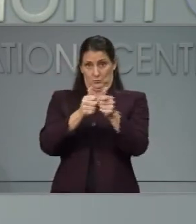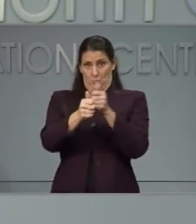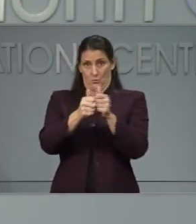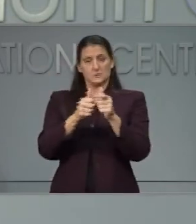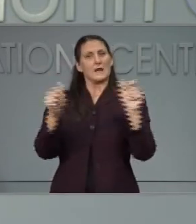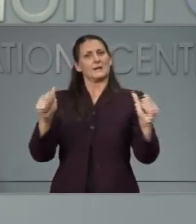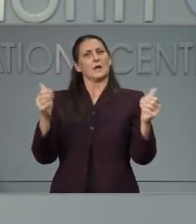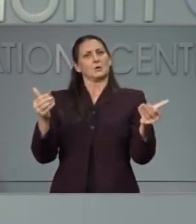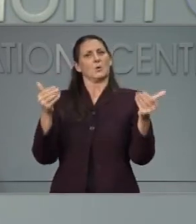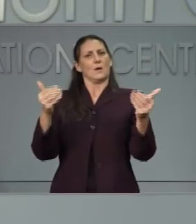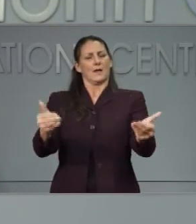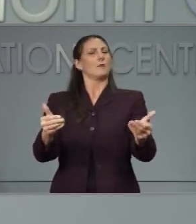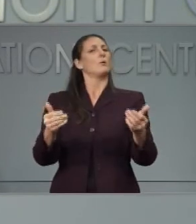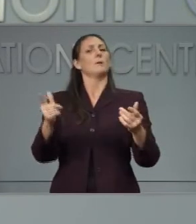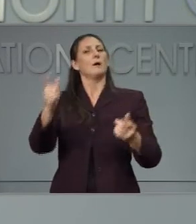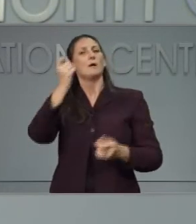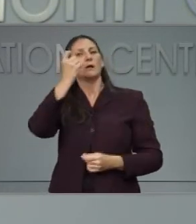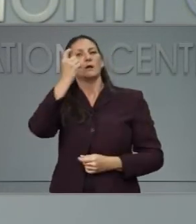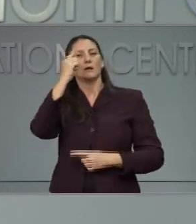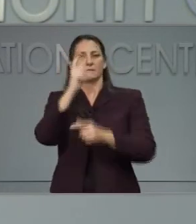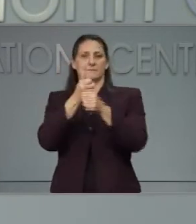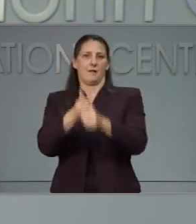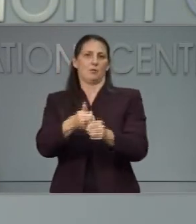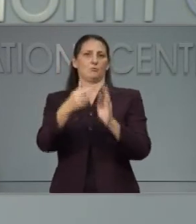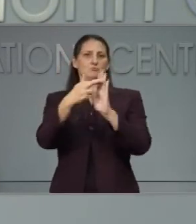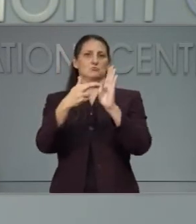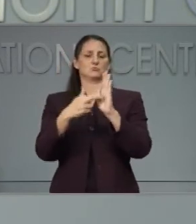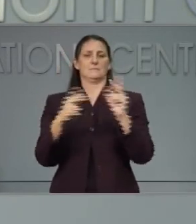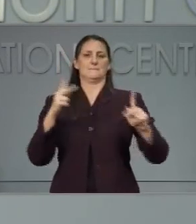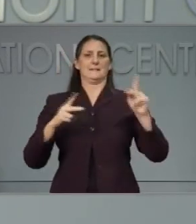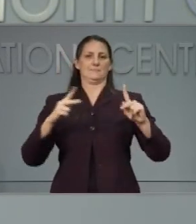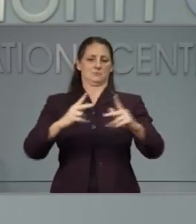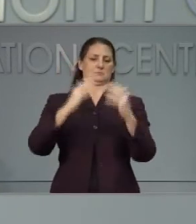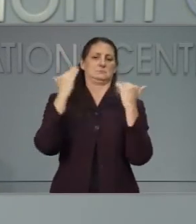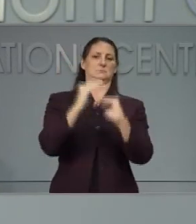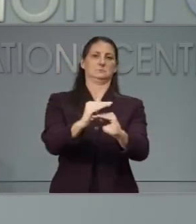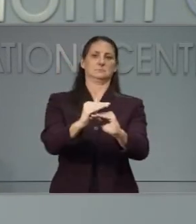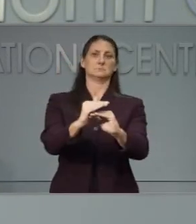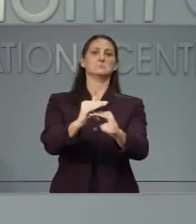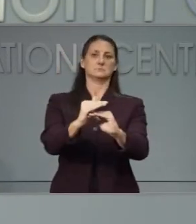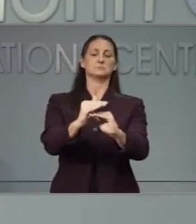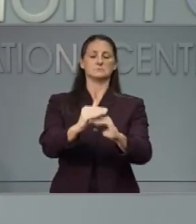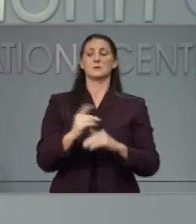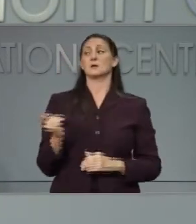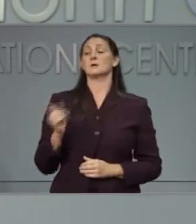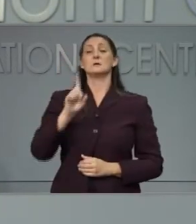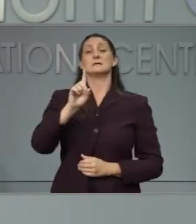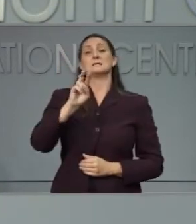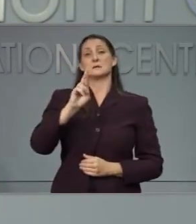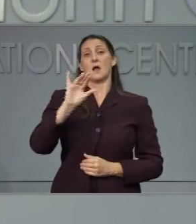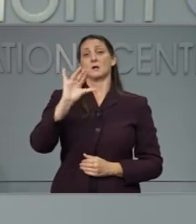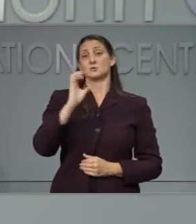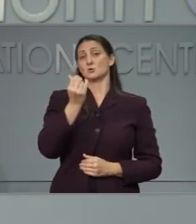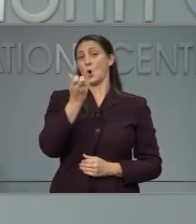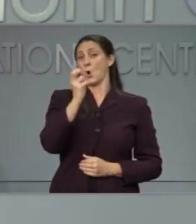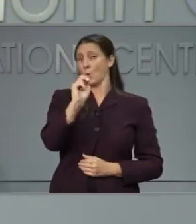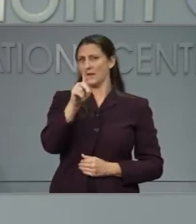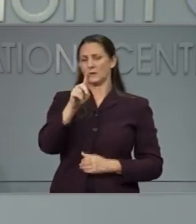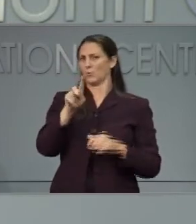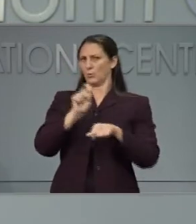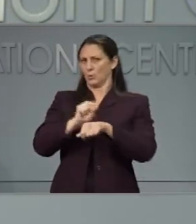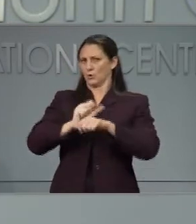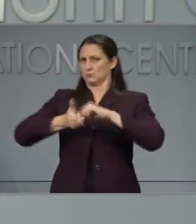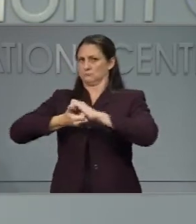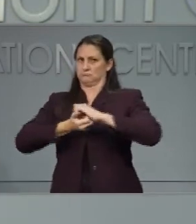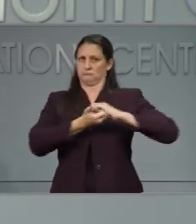the same for both. But Dr. Cohen, I know, has worked with both of those. And would you like to expound on that, Dr.